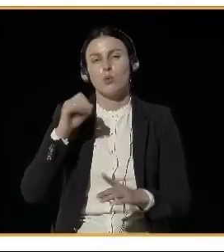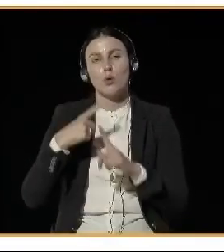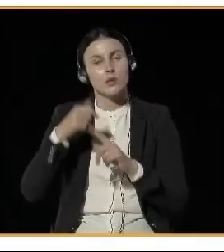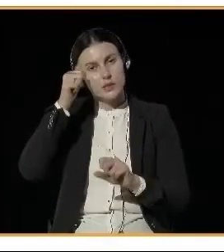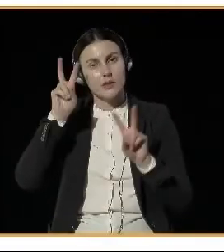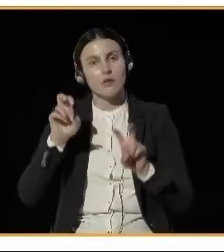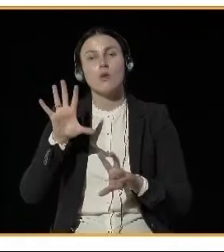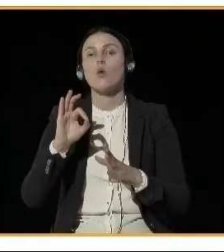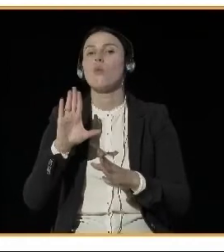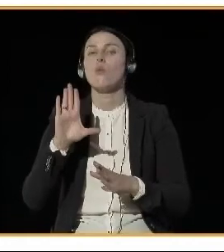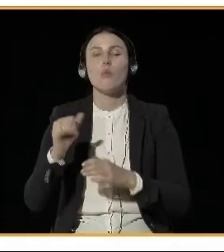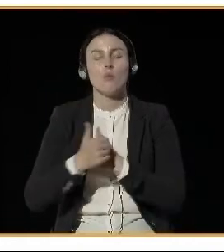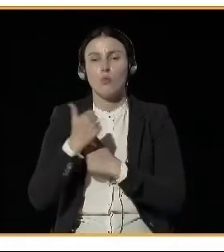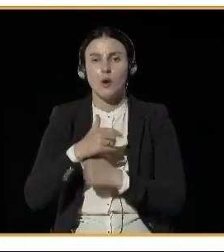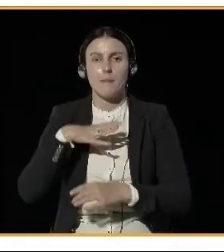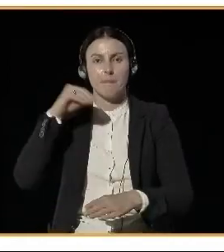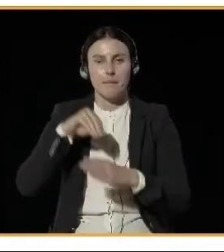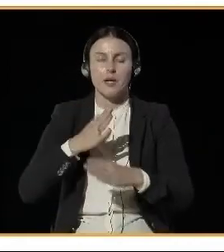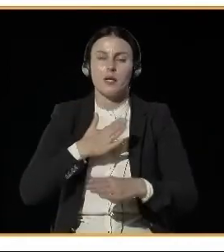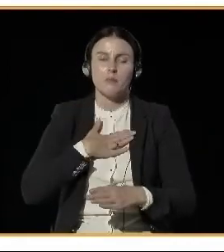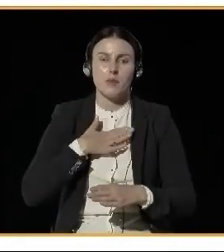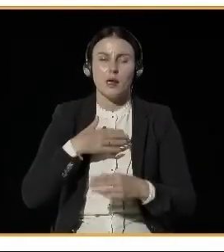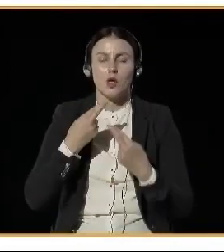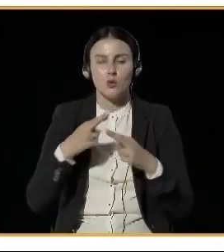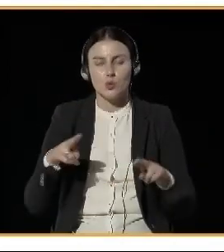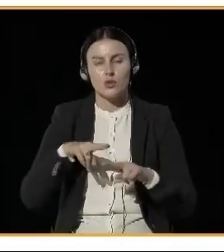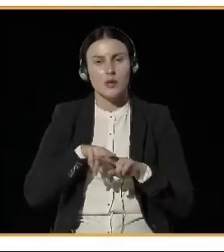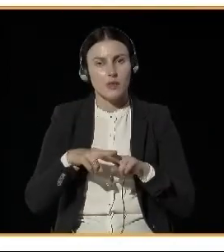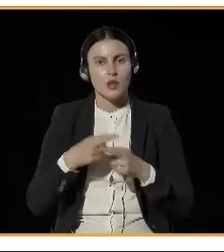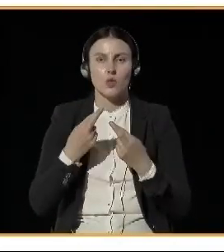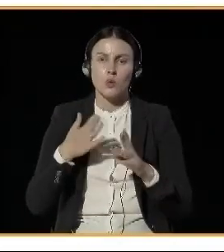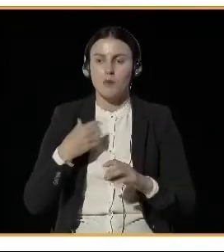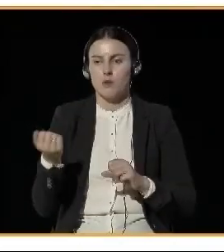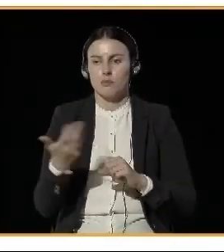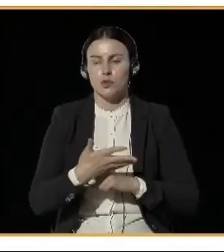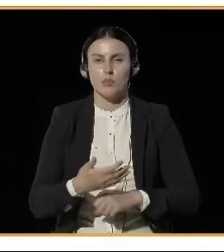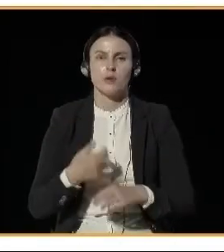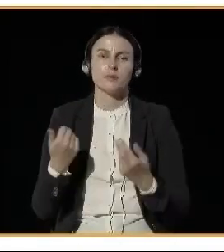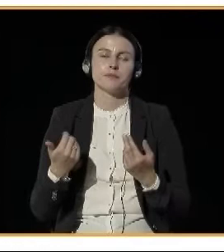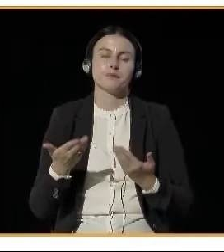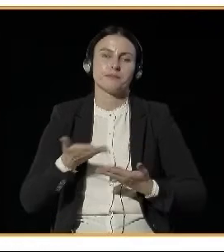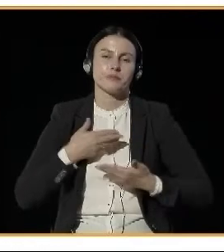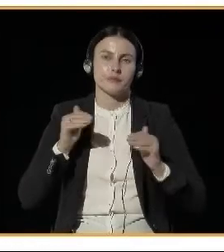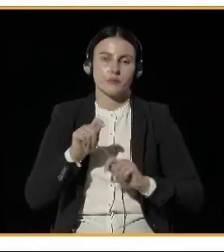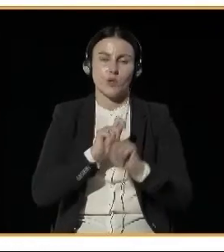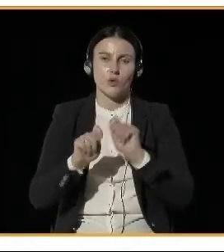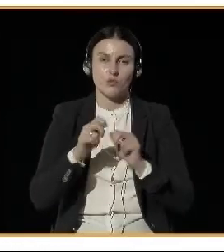problems as well as long term policies as well as,